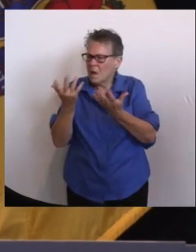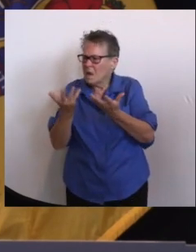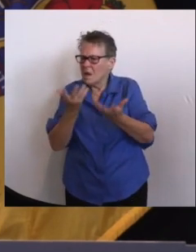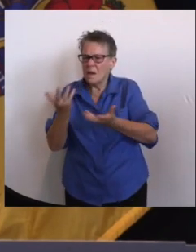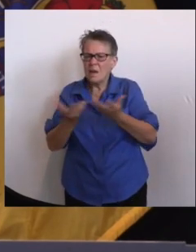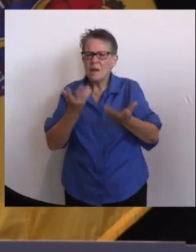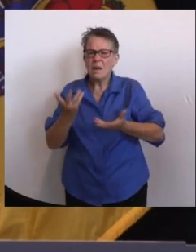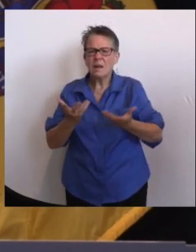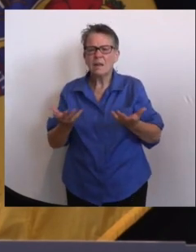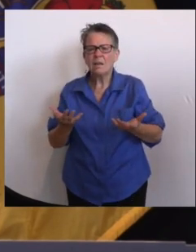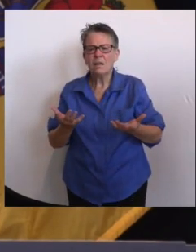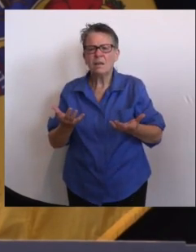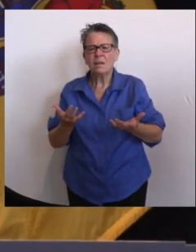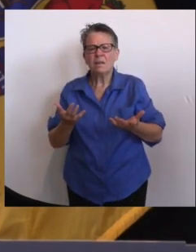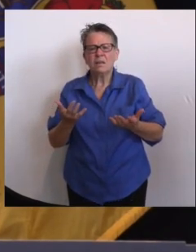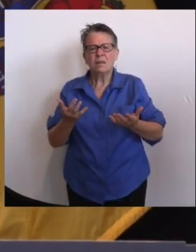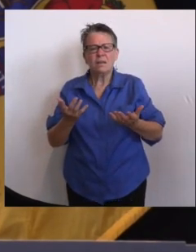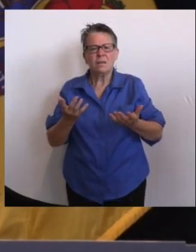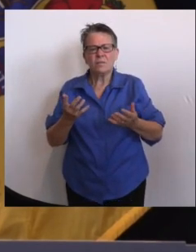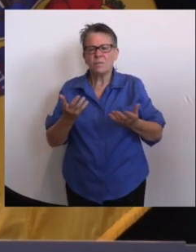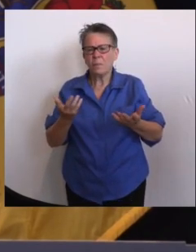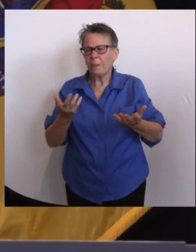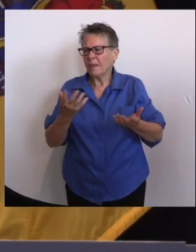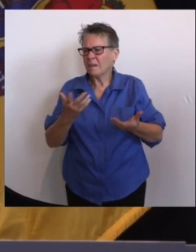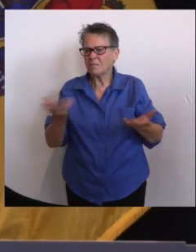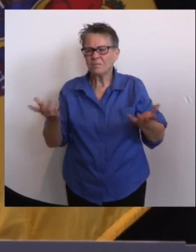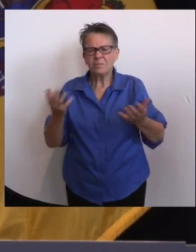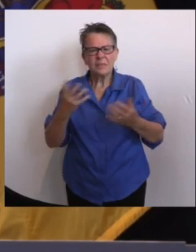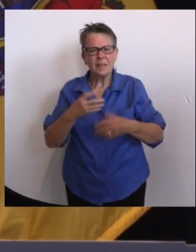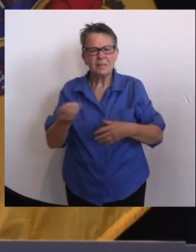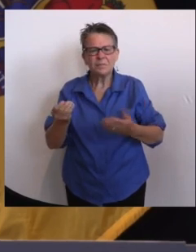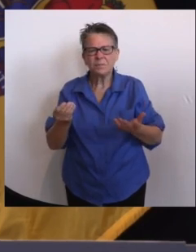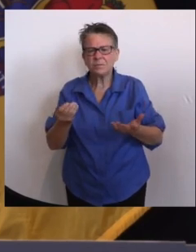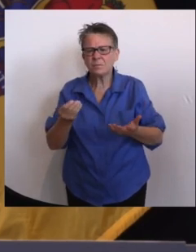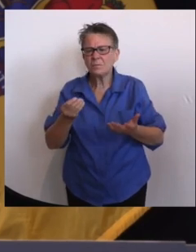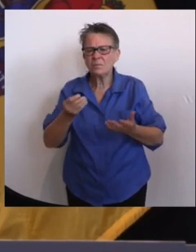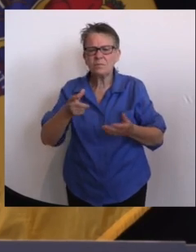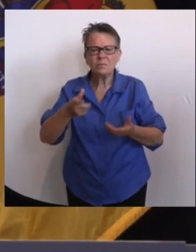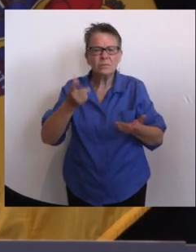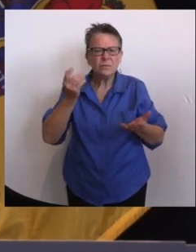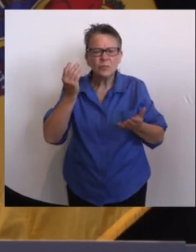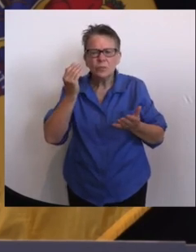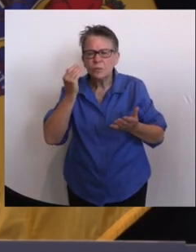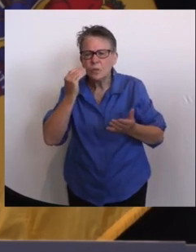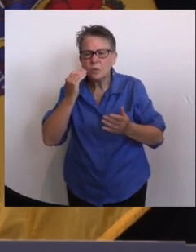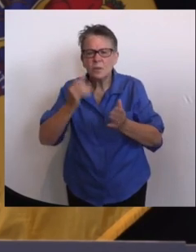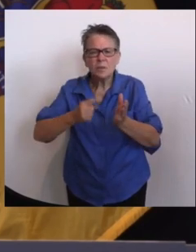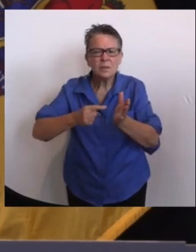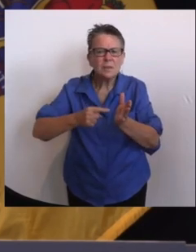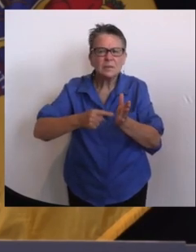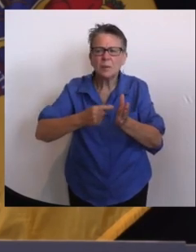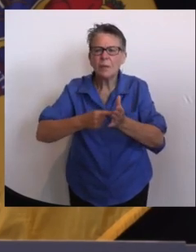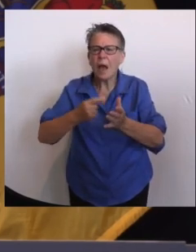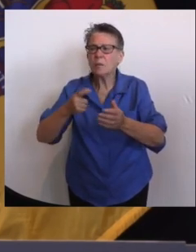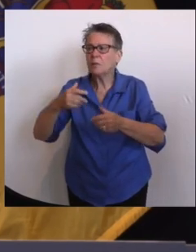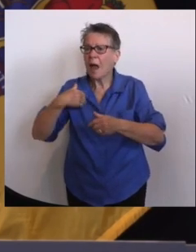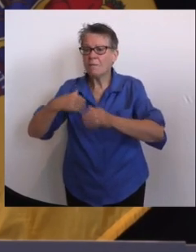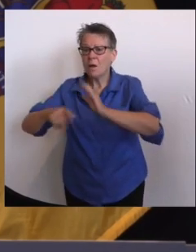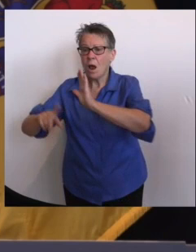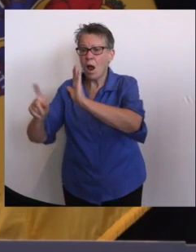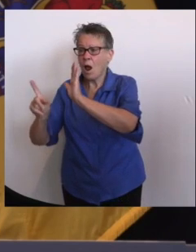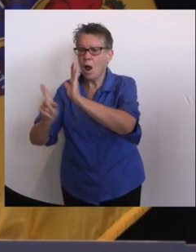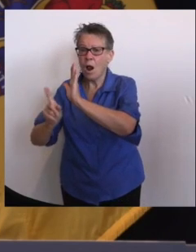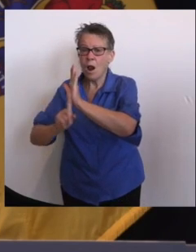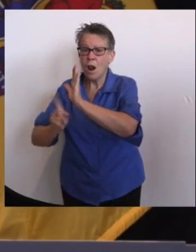human nature observation, where you get these things in your phone, how many times have you gotten them, and you turn them off. And